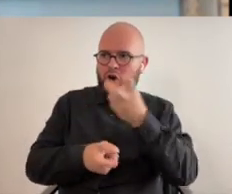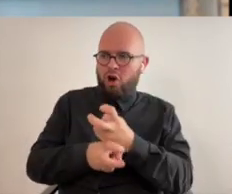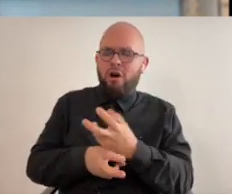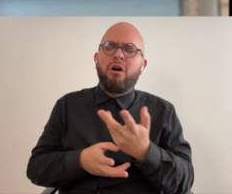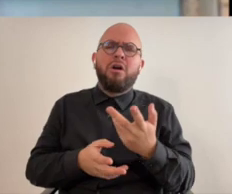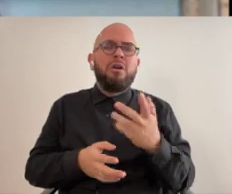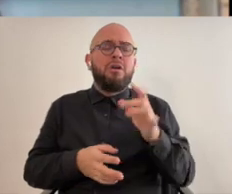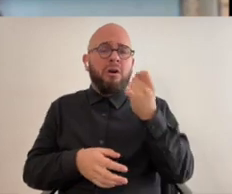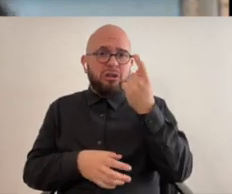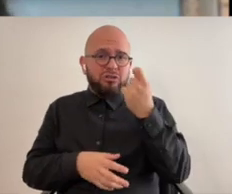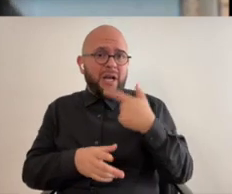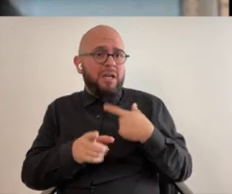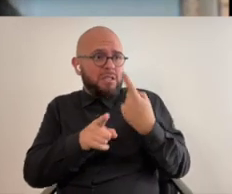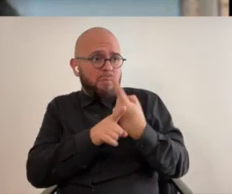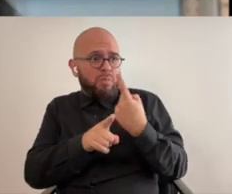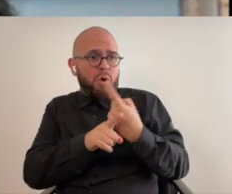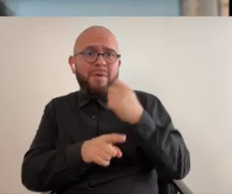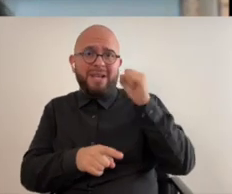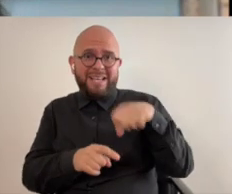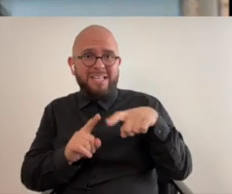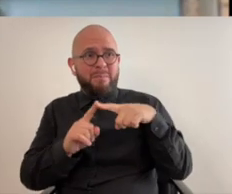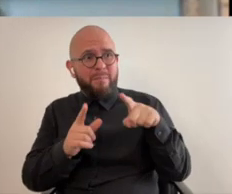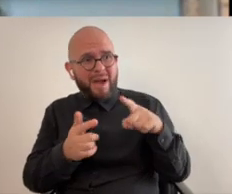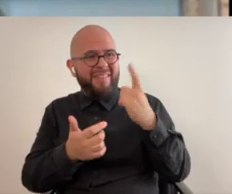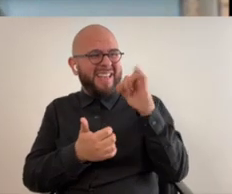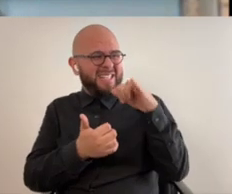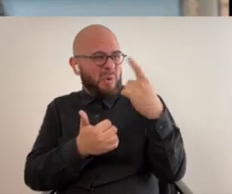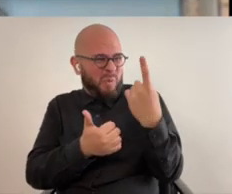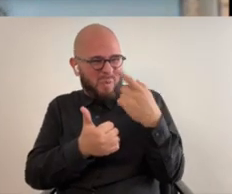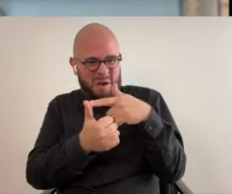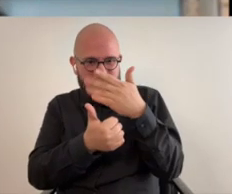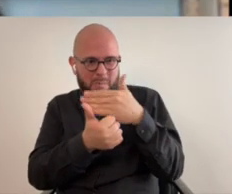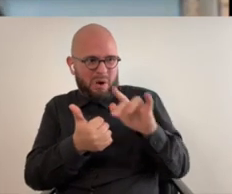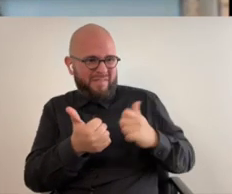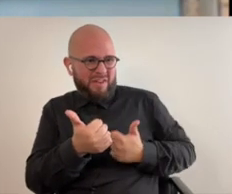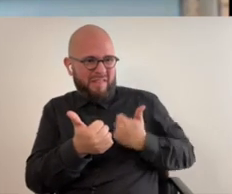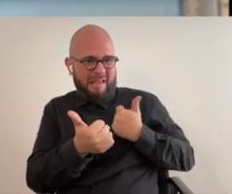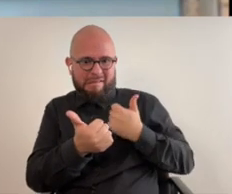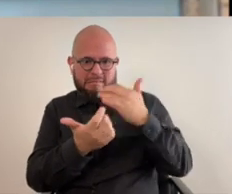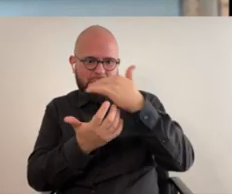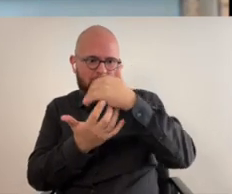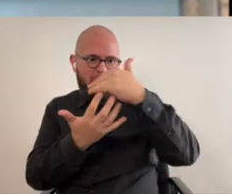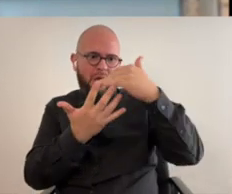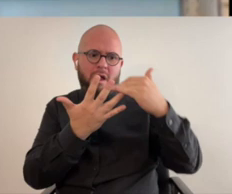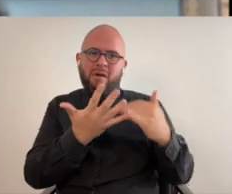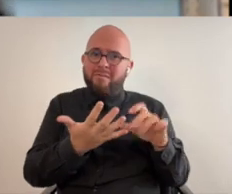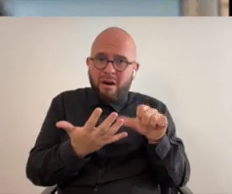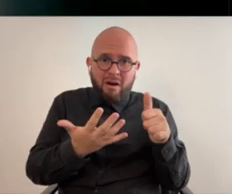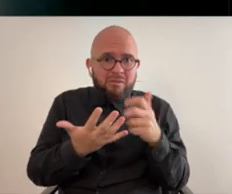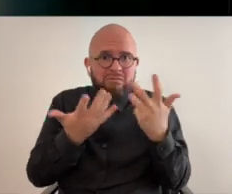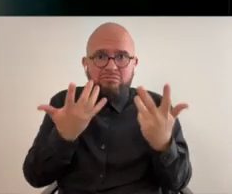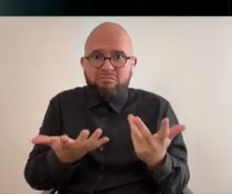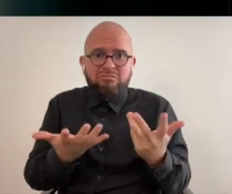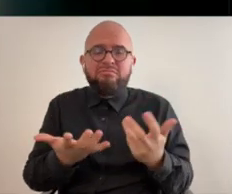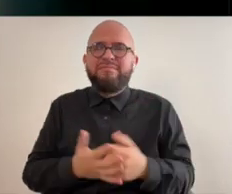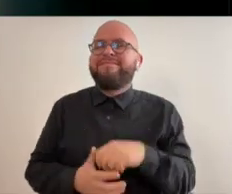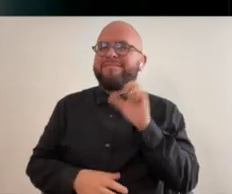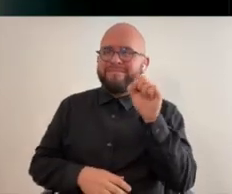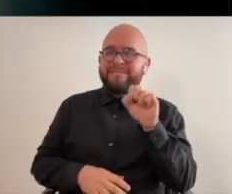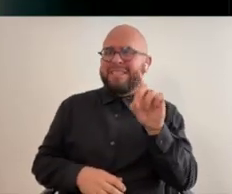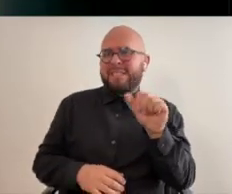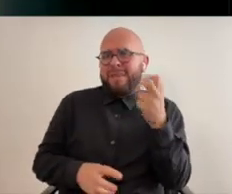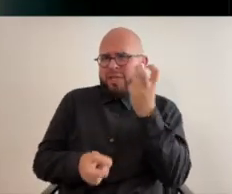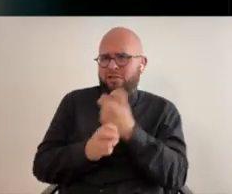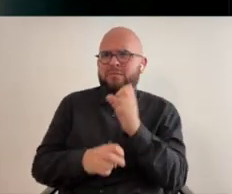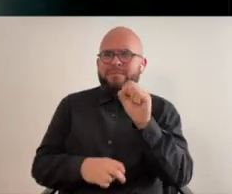hard and it's not at all that that's not appropriate i'm saying that there are other aspects to everybody's lives even with